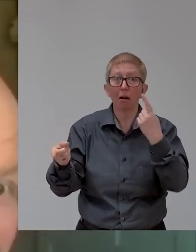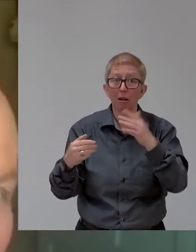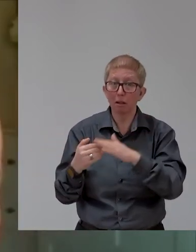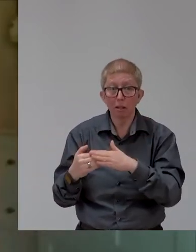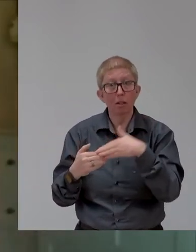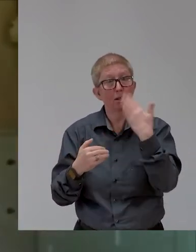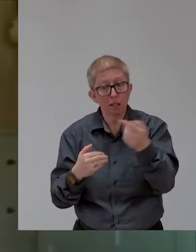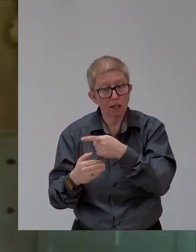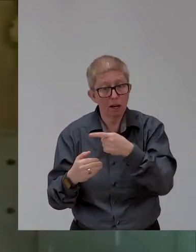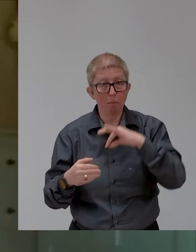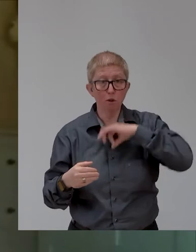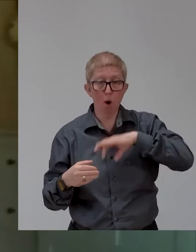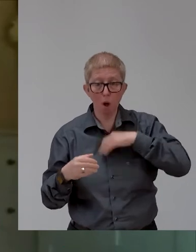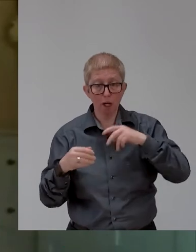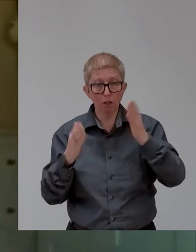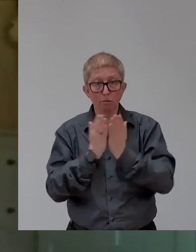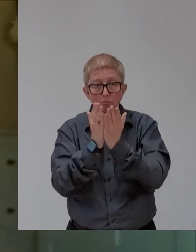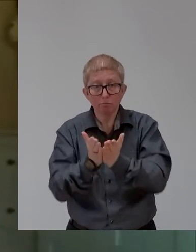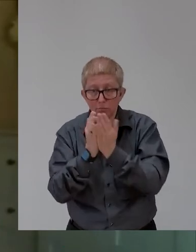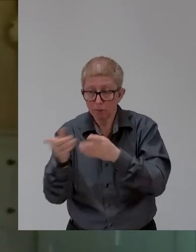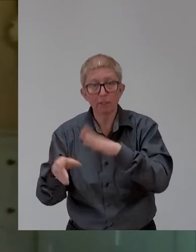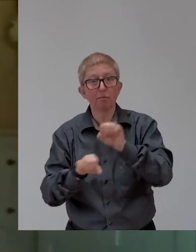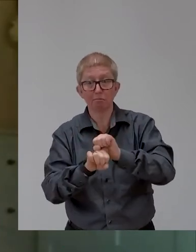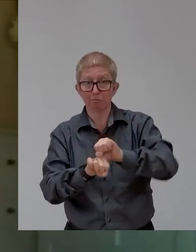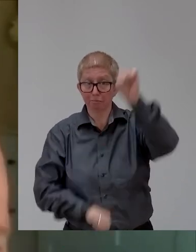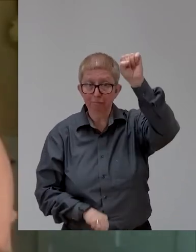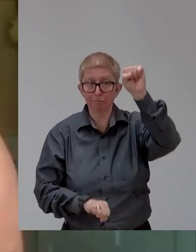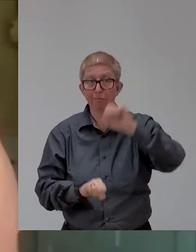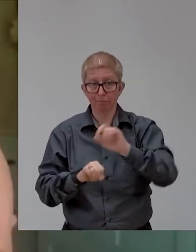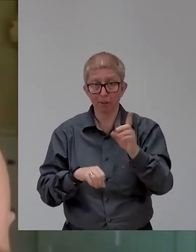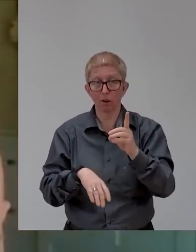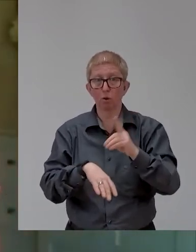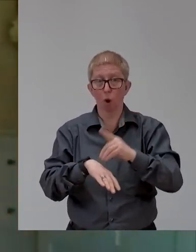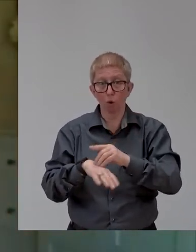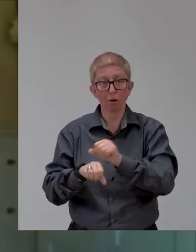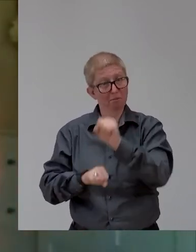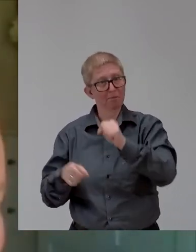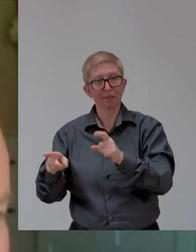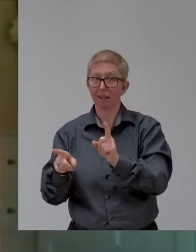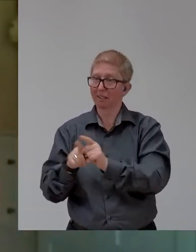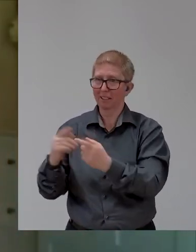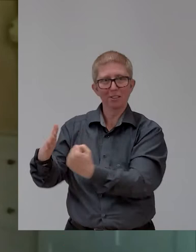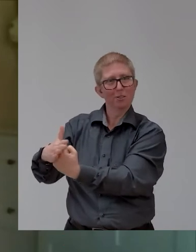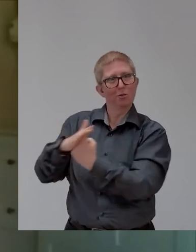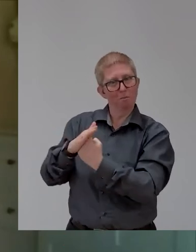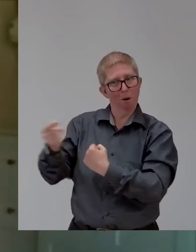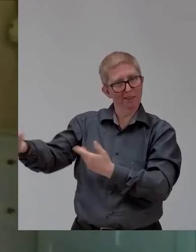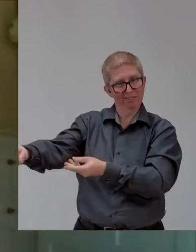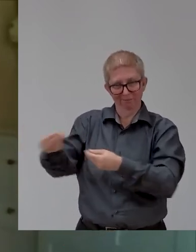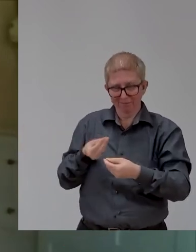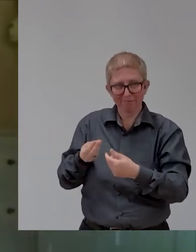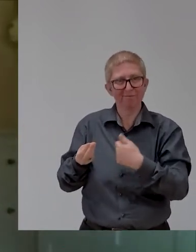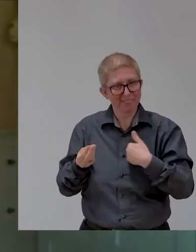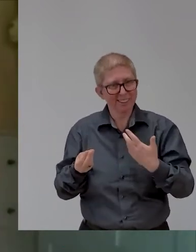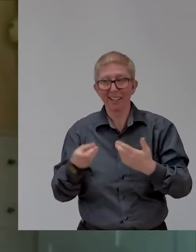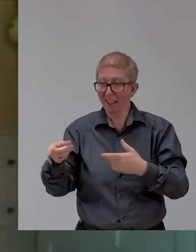people like us, but like me anyway. And, um, you know, she's met an able-bodied person, got married, had a baby, you know, and I,